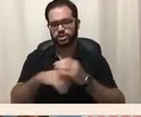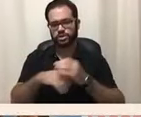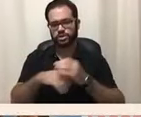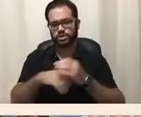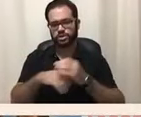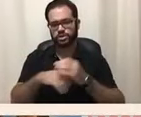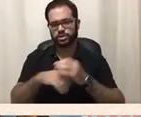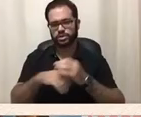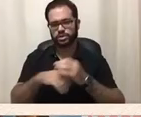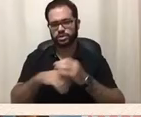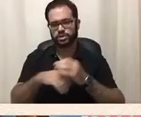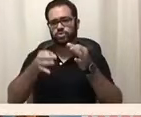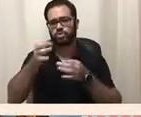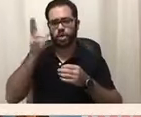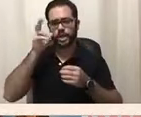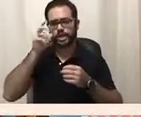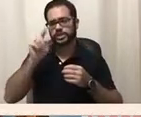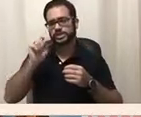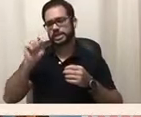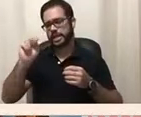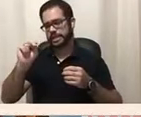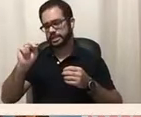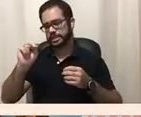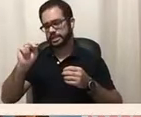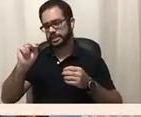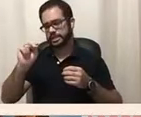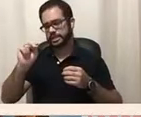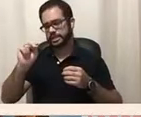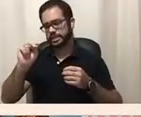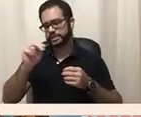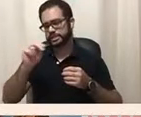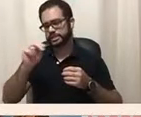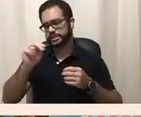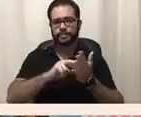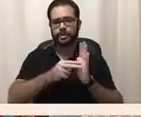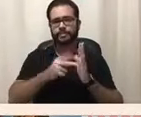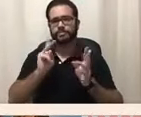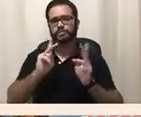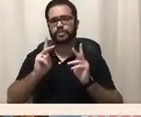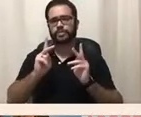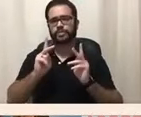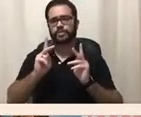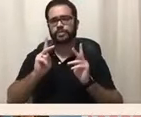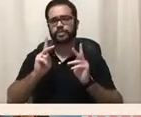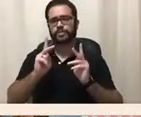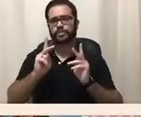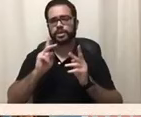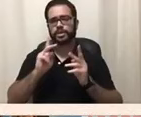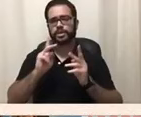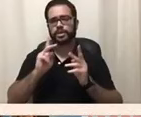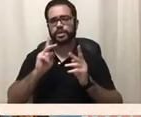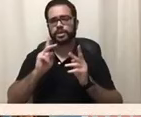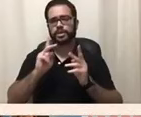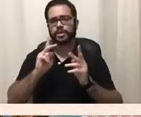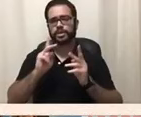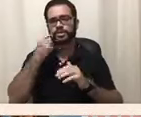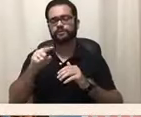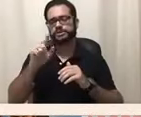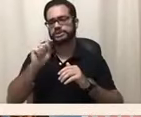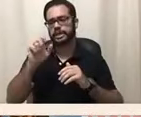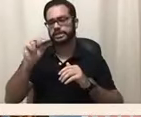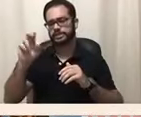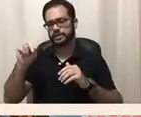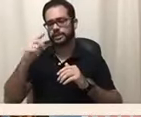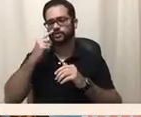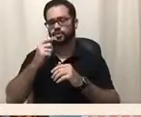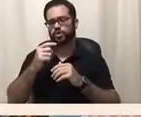individuals sued the state of Tennessee for failing to ensure the courthouses of accessible to people with disabilities. One